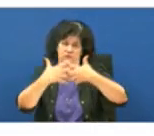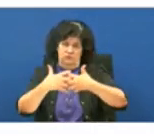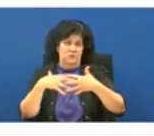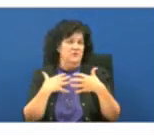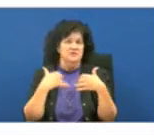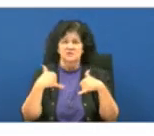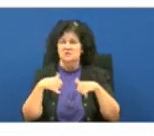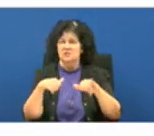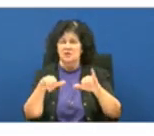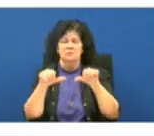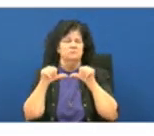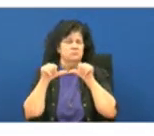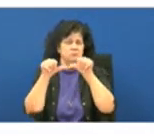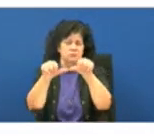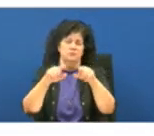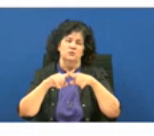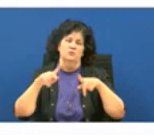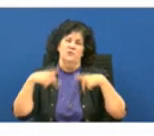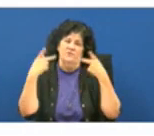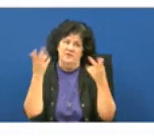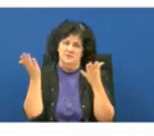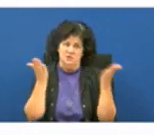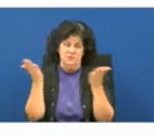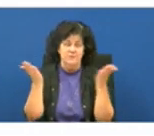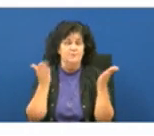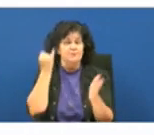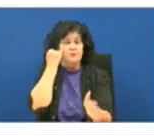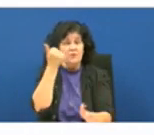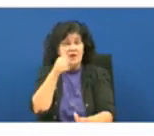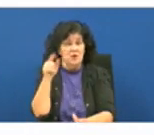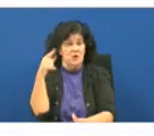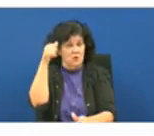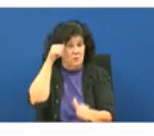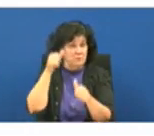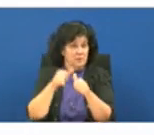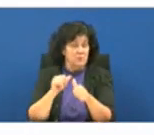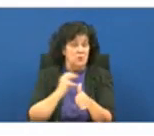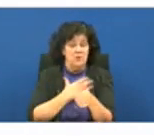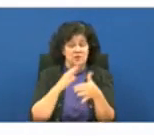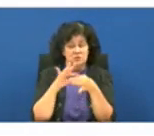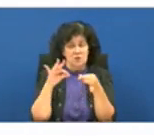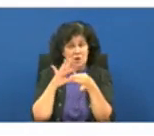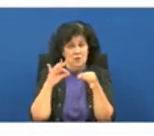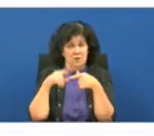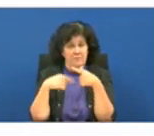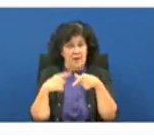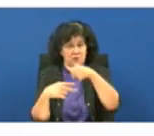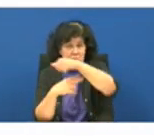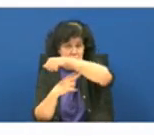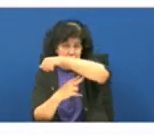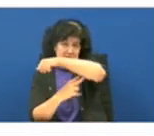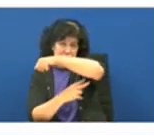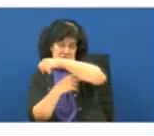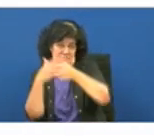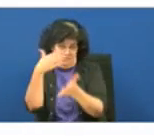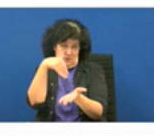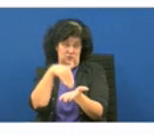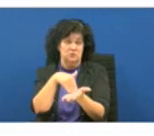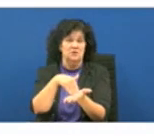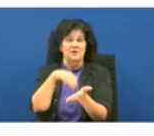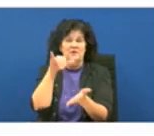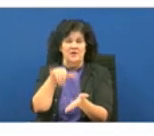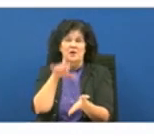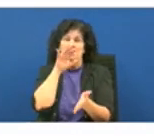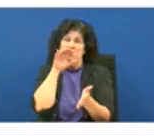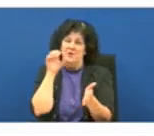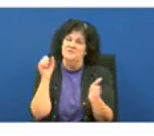services that we said that we were going to provide if anyone remember when we were talking about the bridge center initially the facility was going to be a